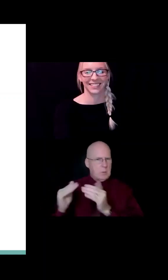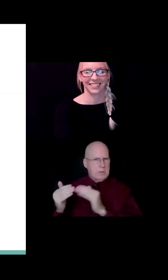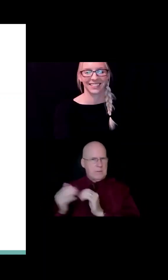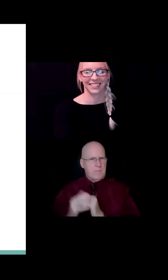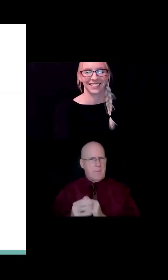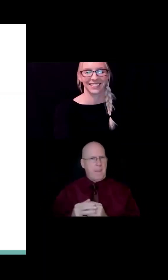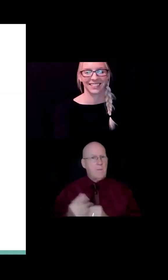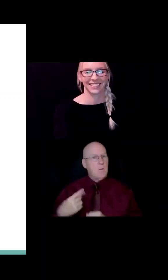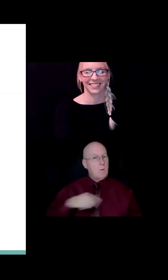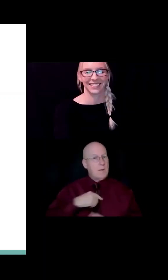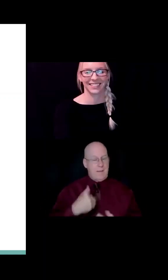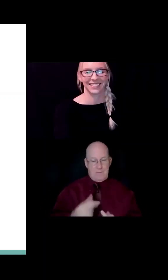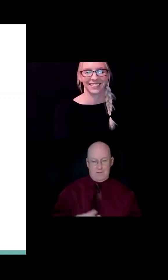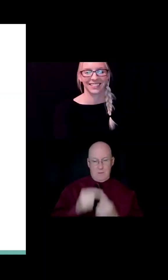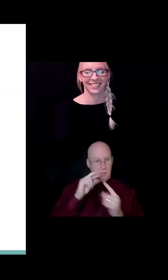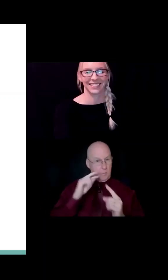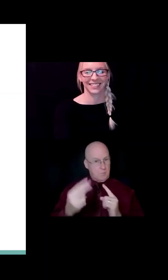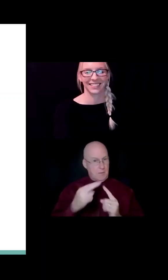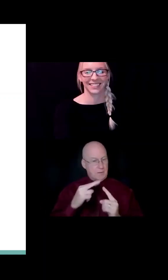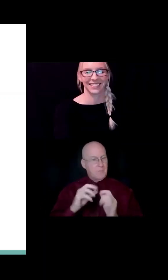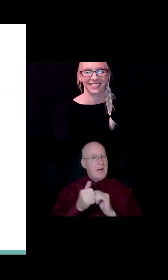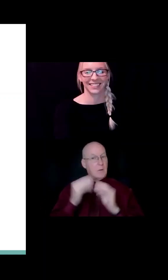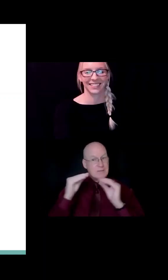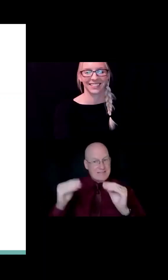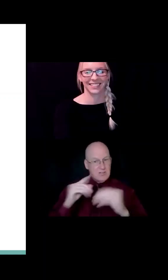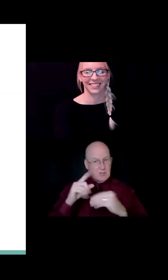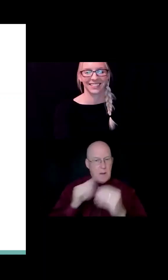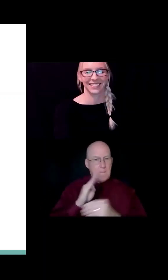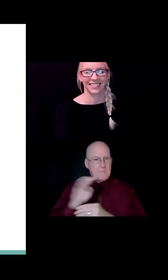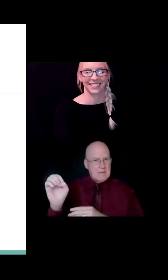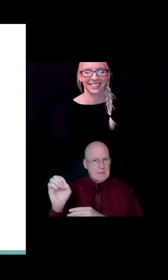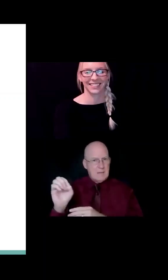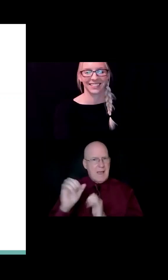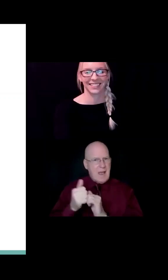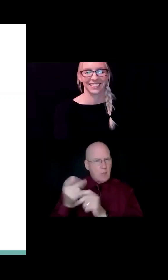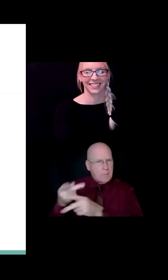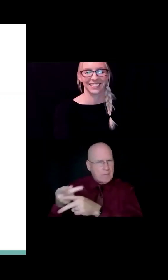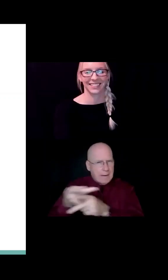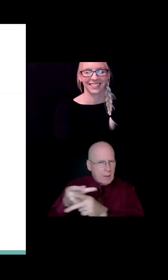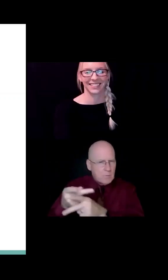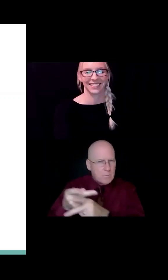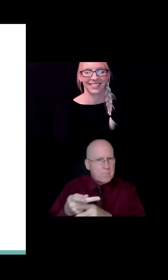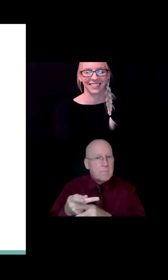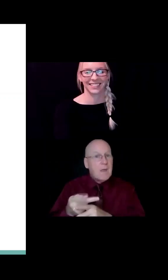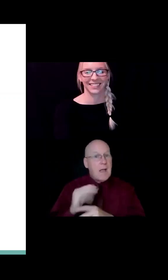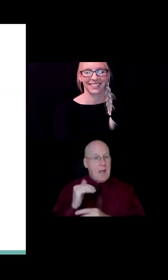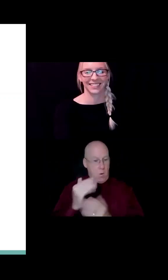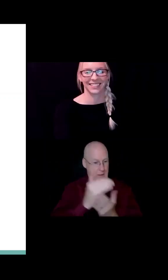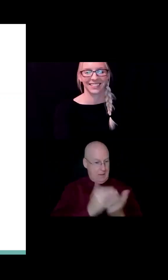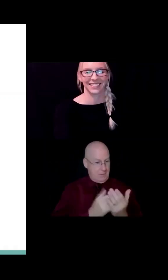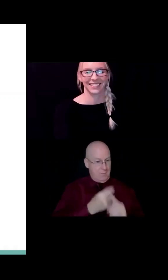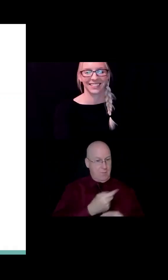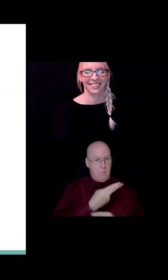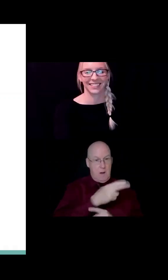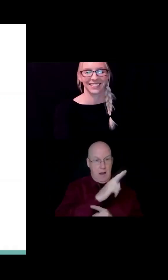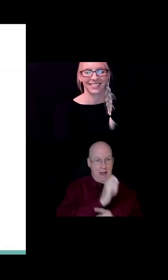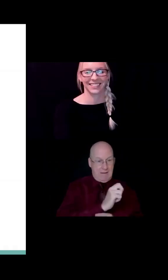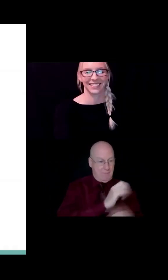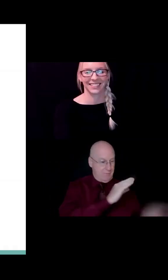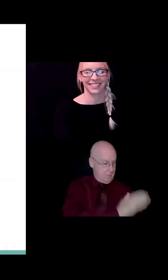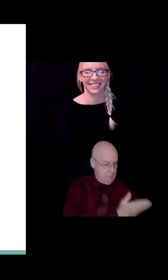how we teach about bees and care for them, and we're intentional about bringing our lessons from the hive into every